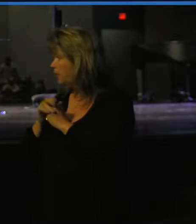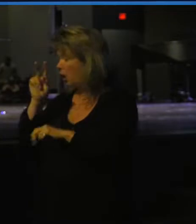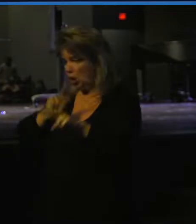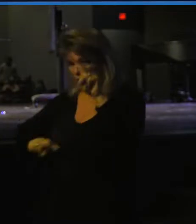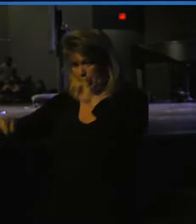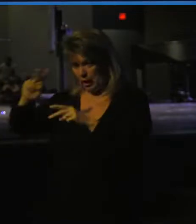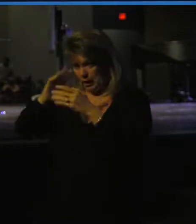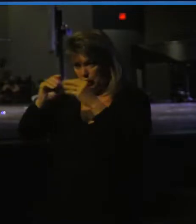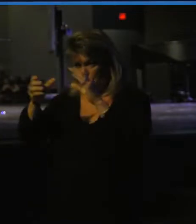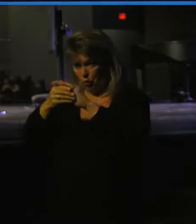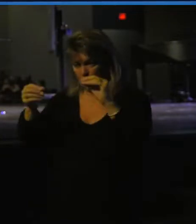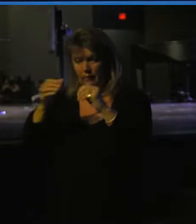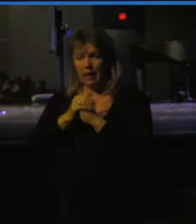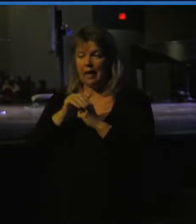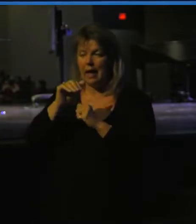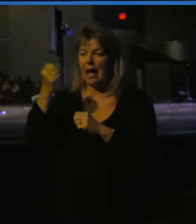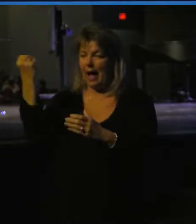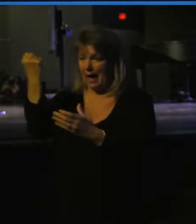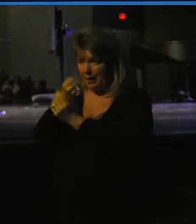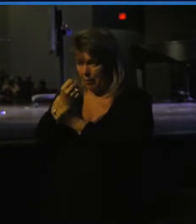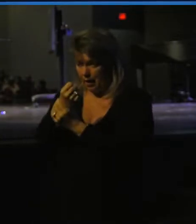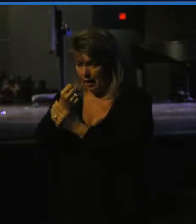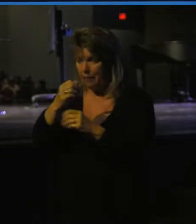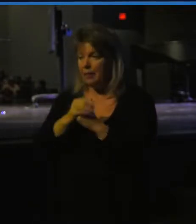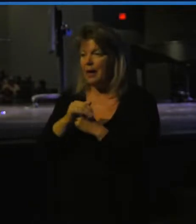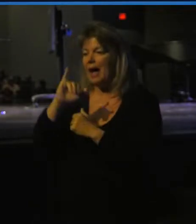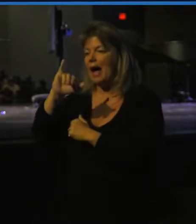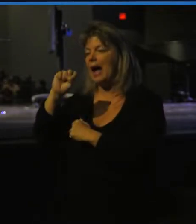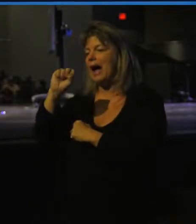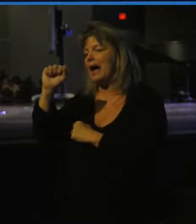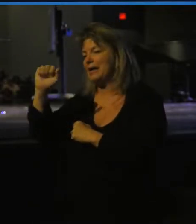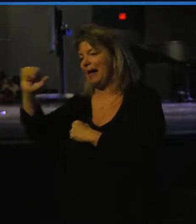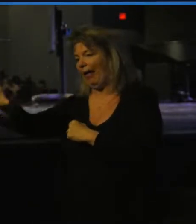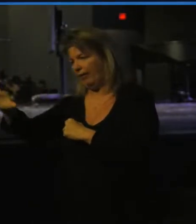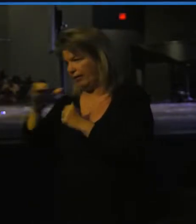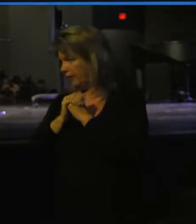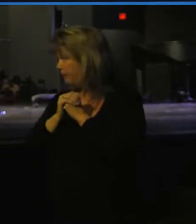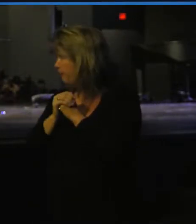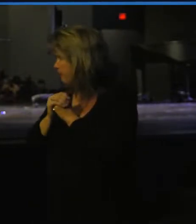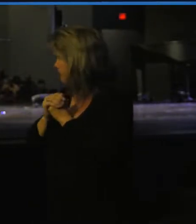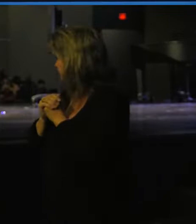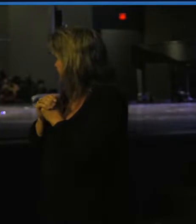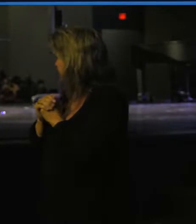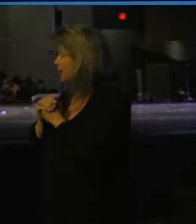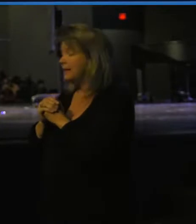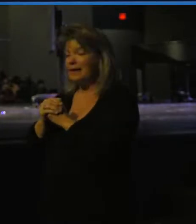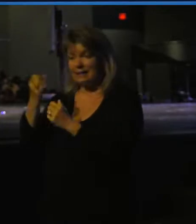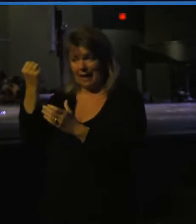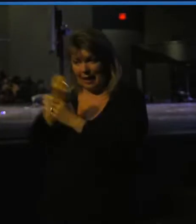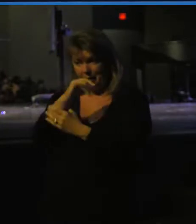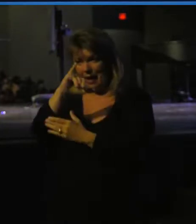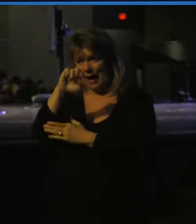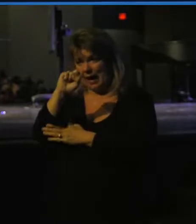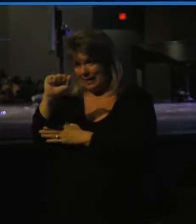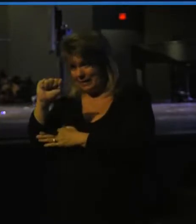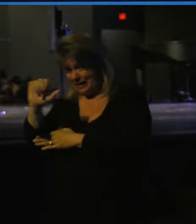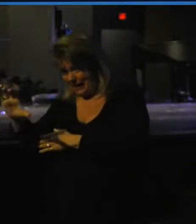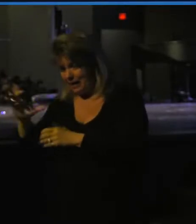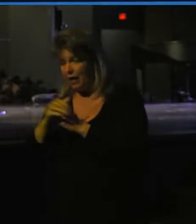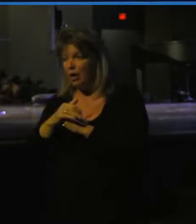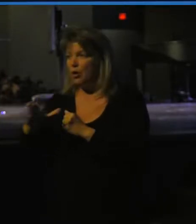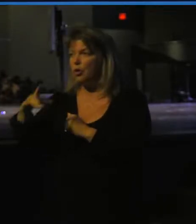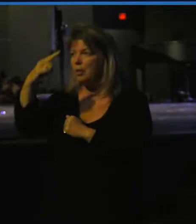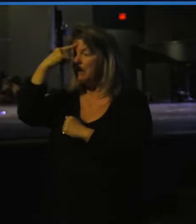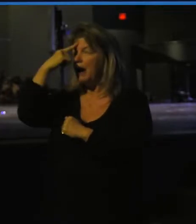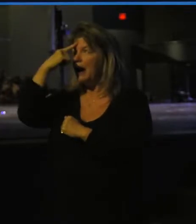looking at the story of Abraham and Isaac. As I say Abraham and Isaac, your